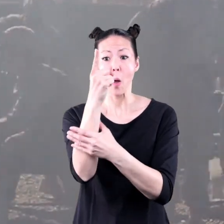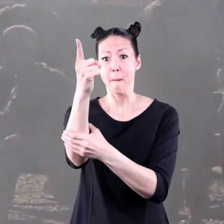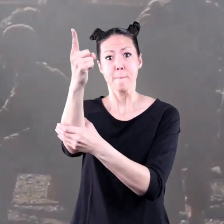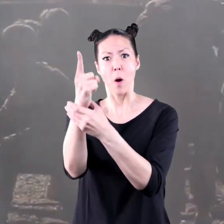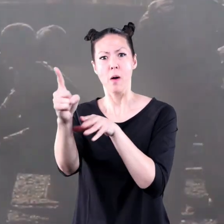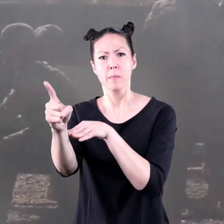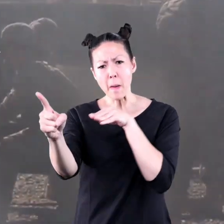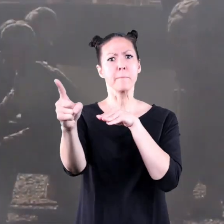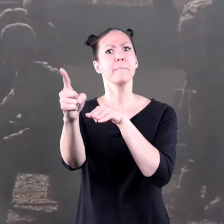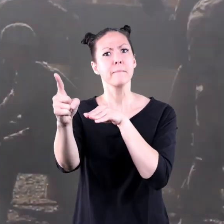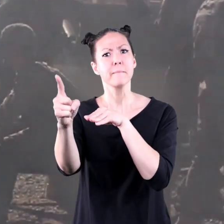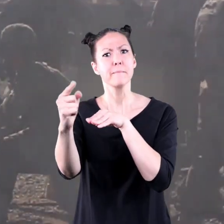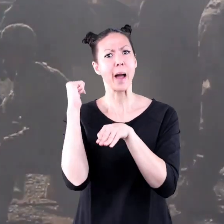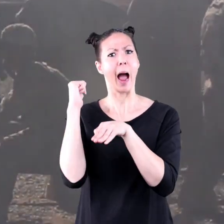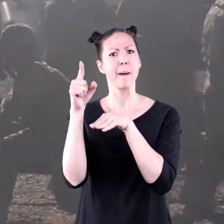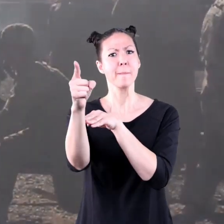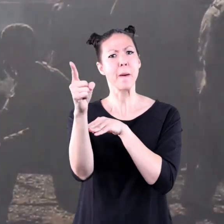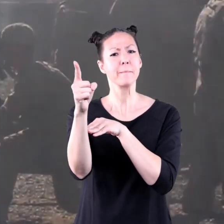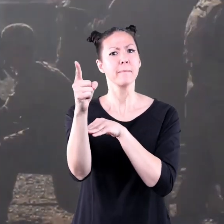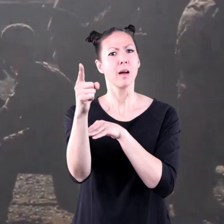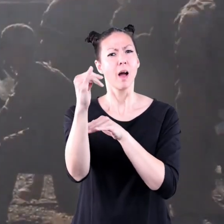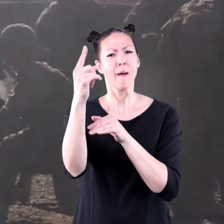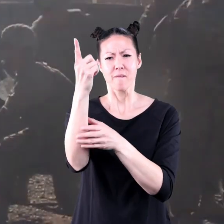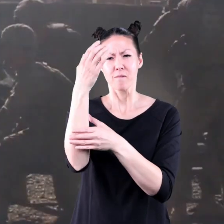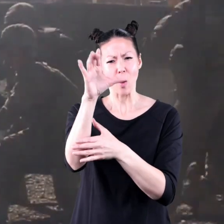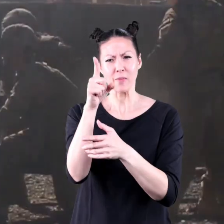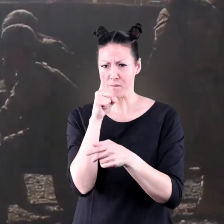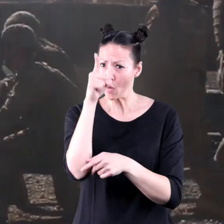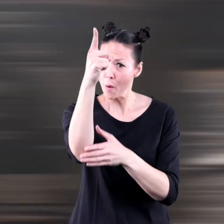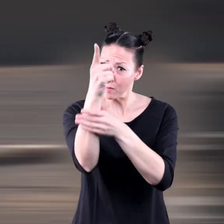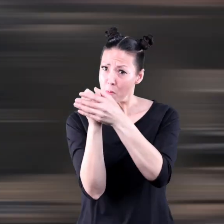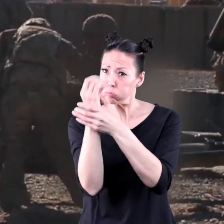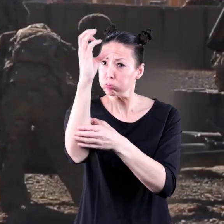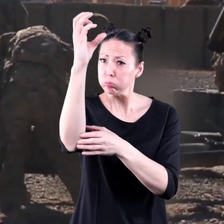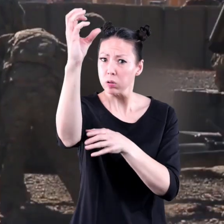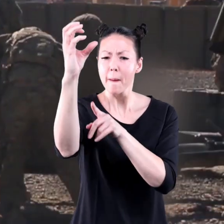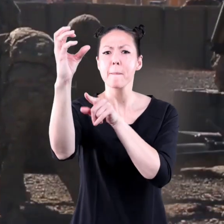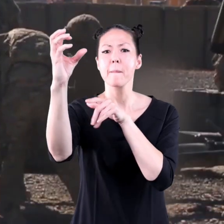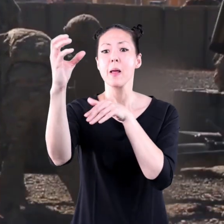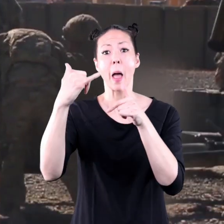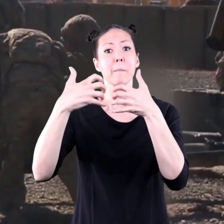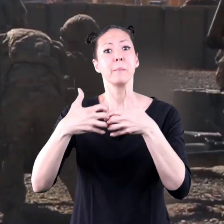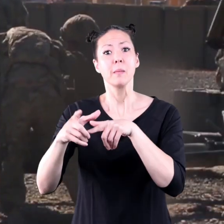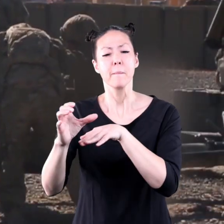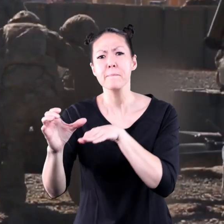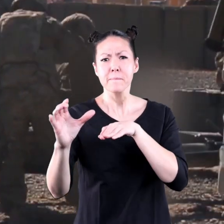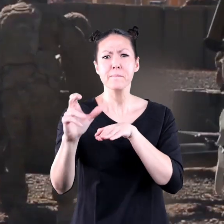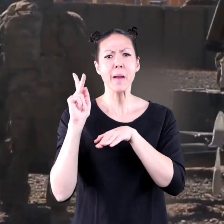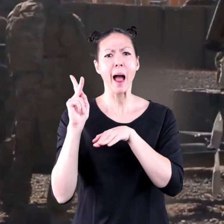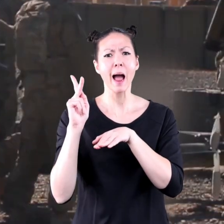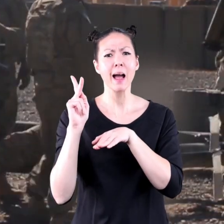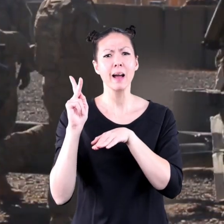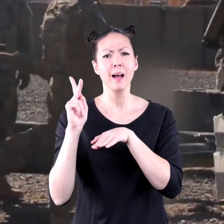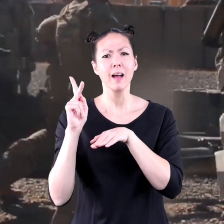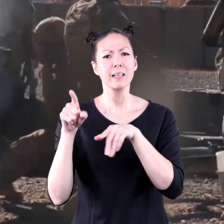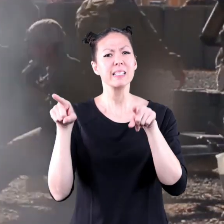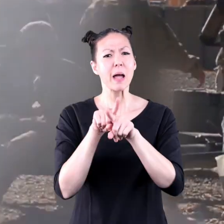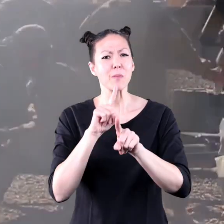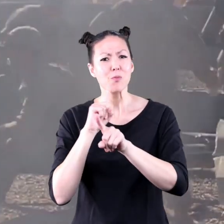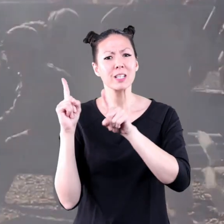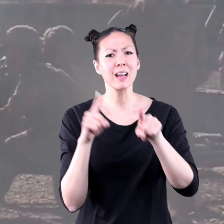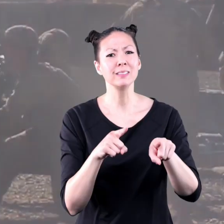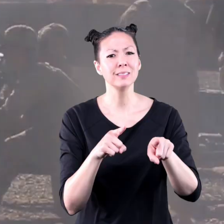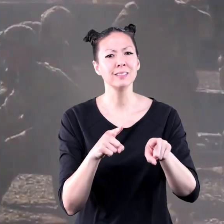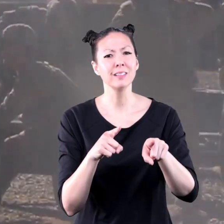notice that the cannon moved backwards when the cannonball shot forwards? That backward movement is the cannon's reaction to the